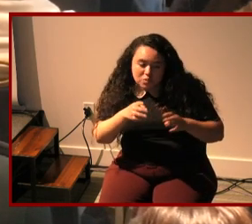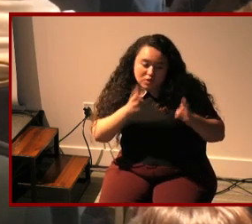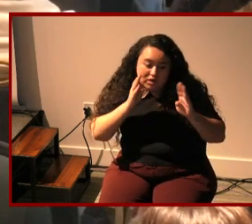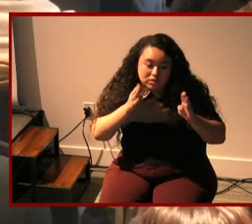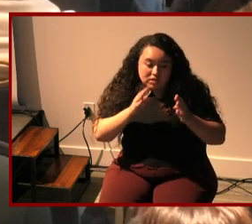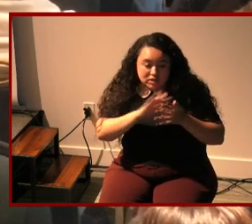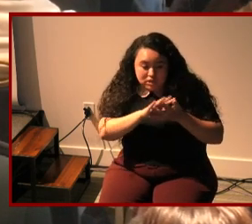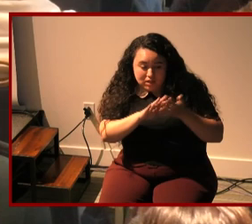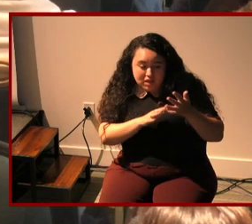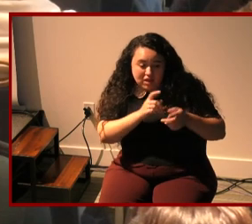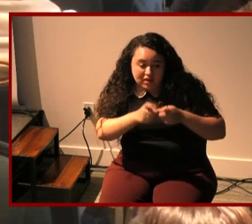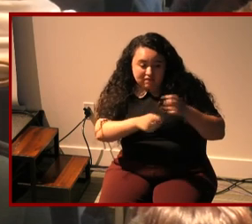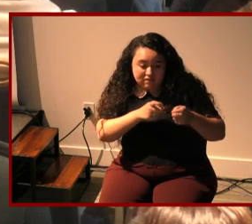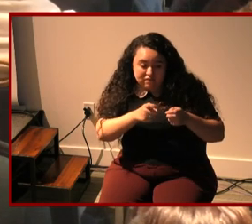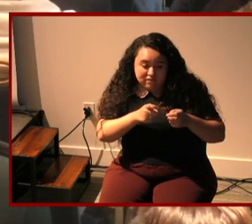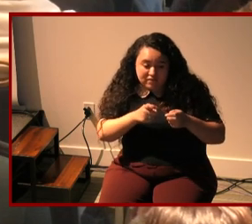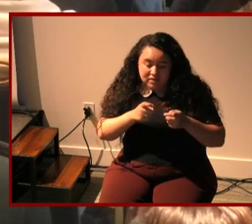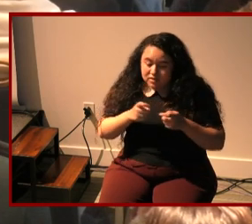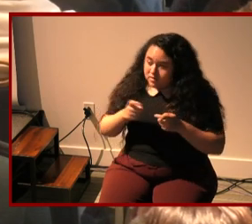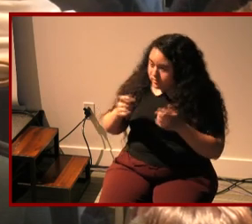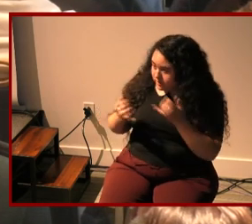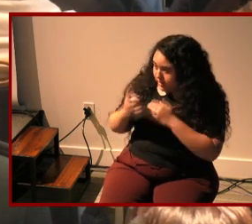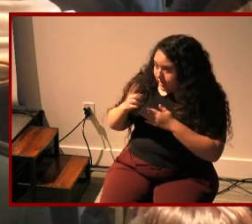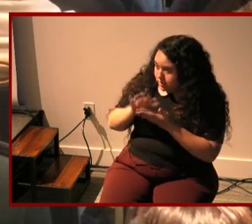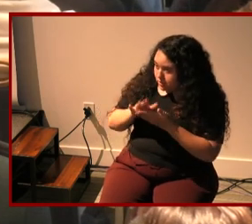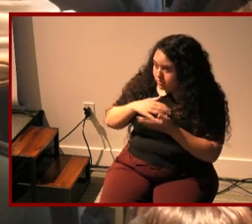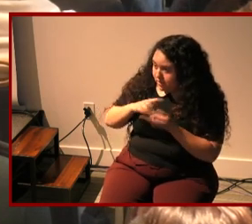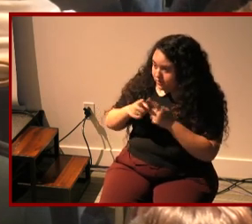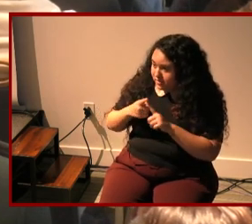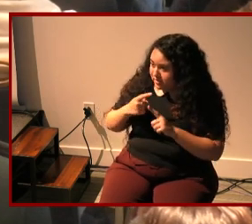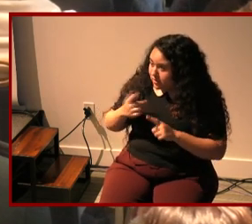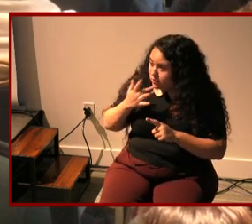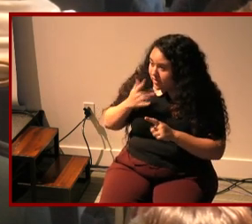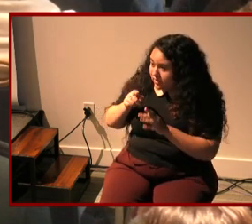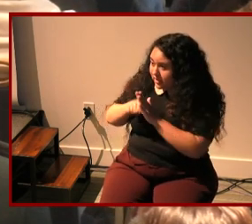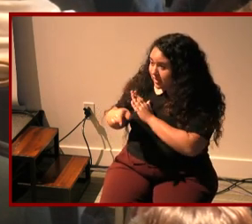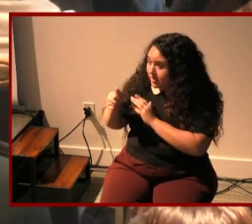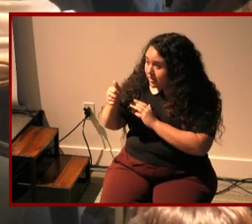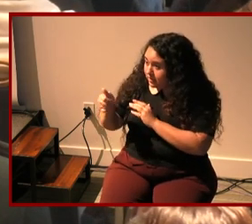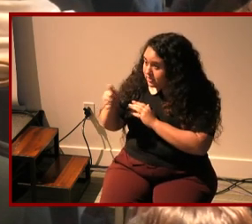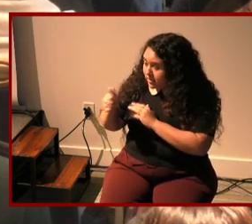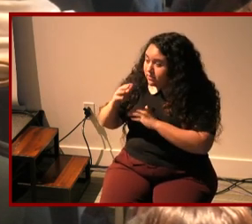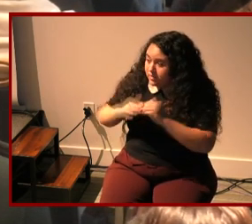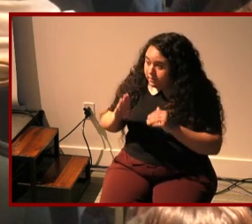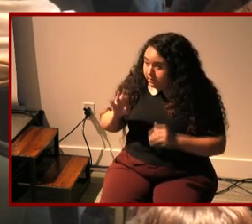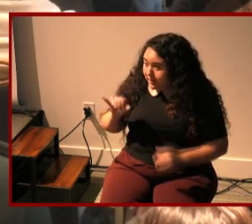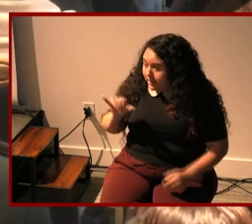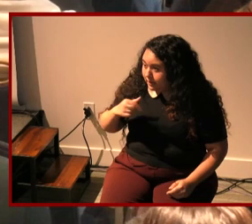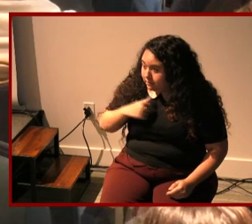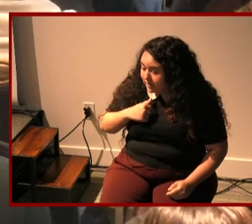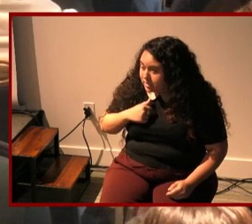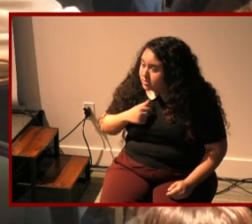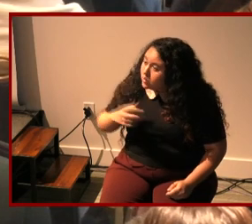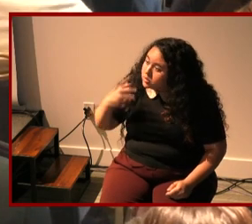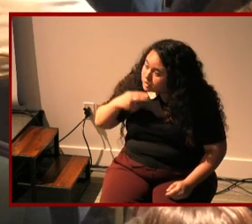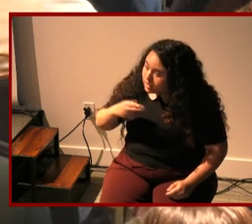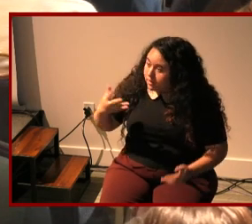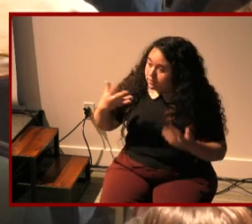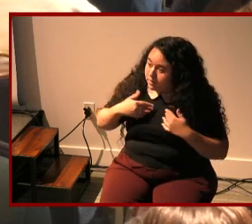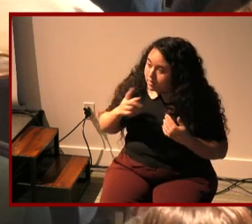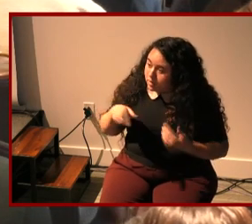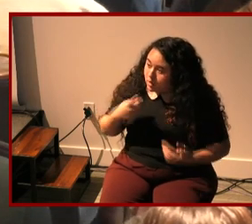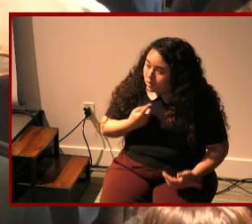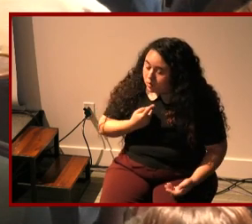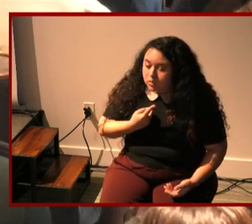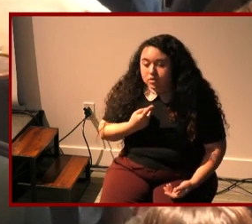all this stuff and he's like today at school one of my friends said he'd rather kill himself than be like me so shut up and leave me alone and i just